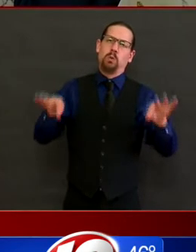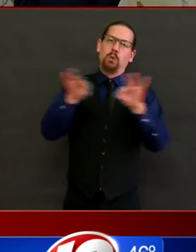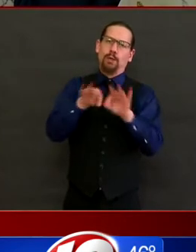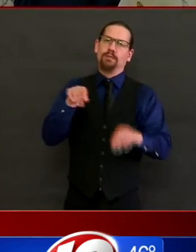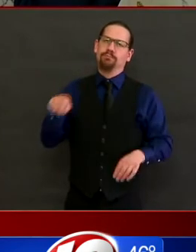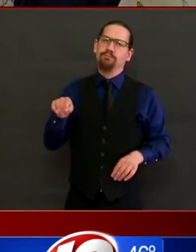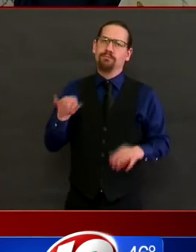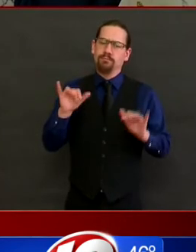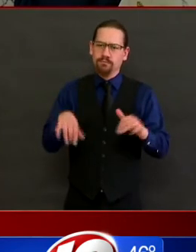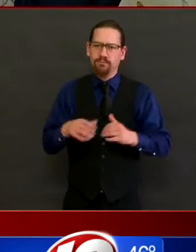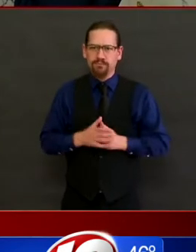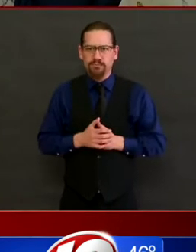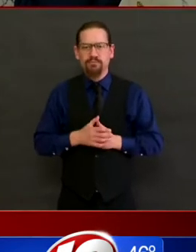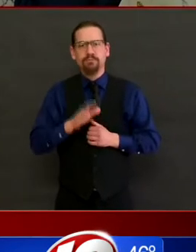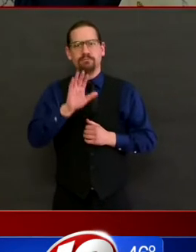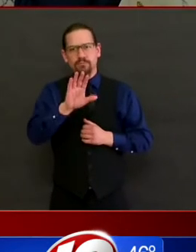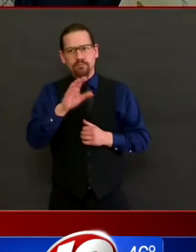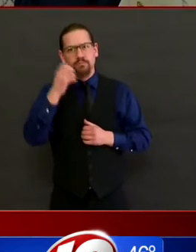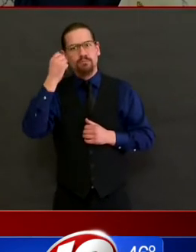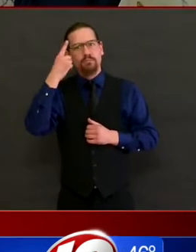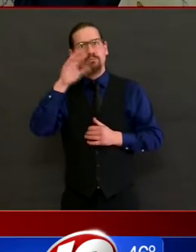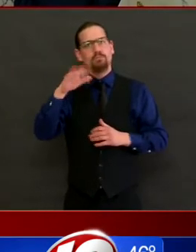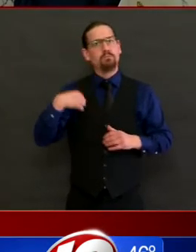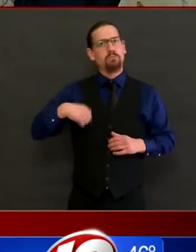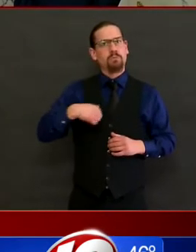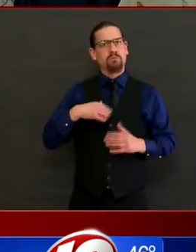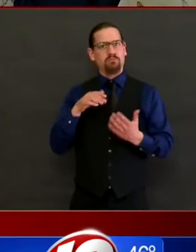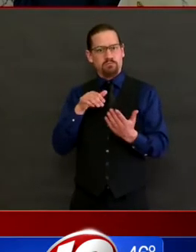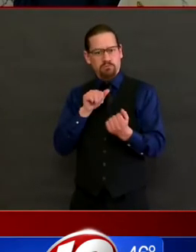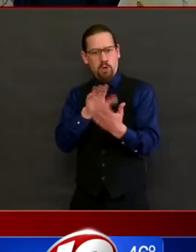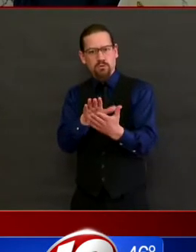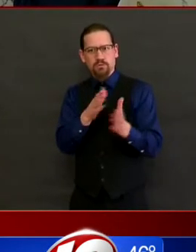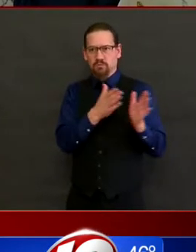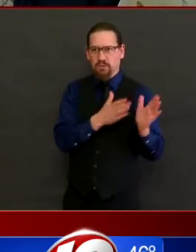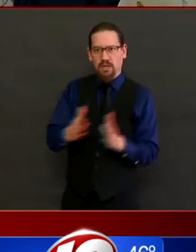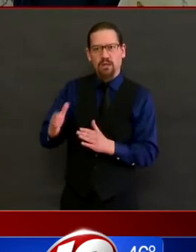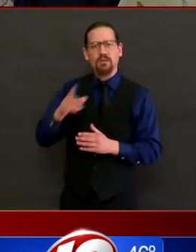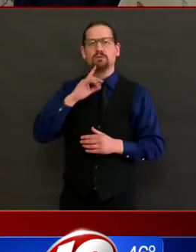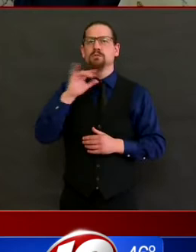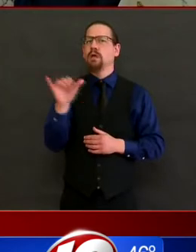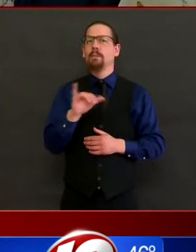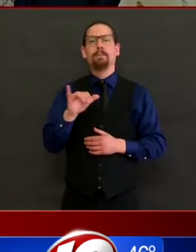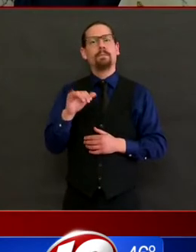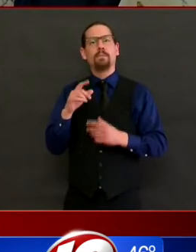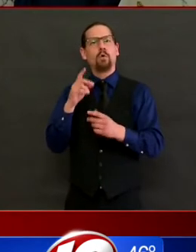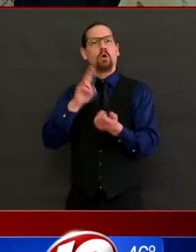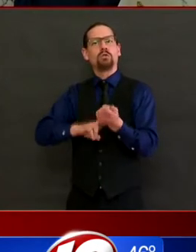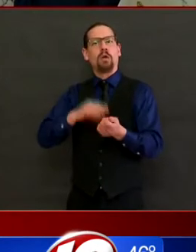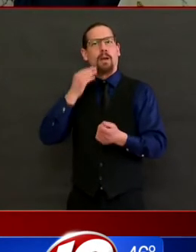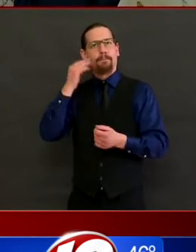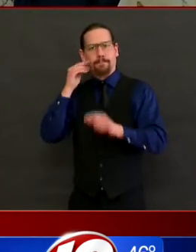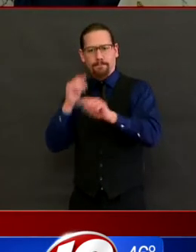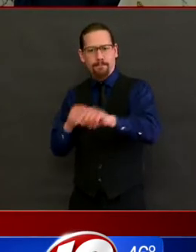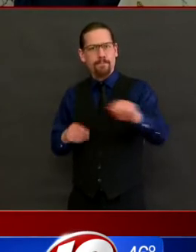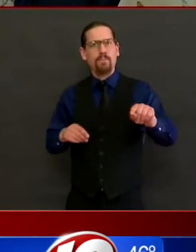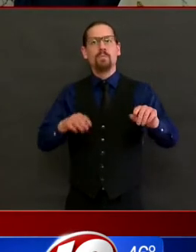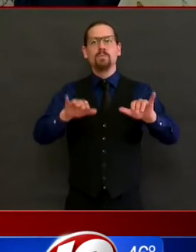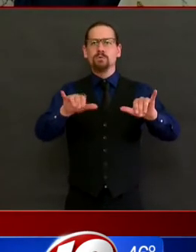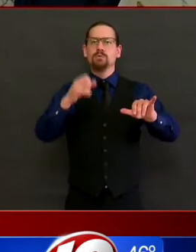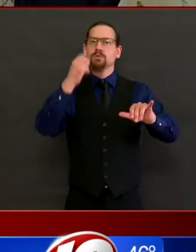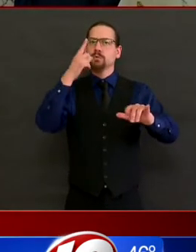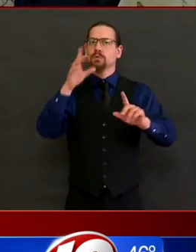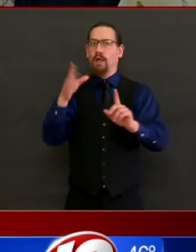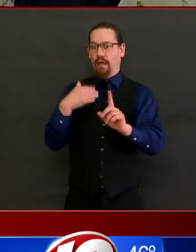at other nursing homes who have COVID-19 will continue to remain at their current nursing homes.